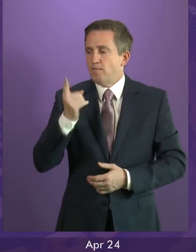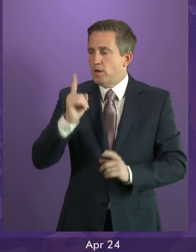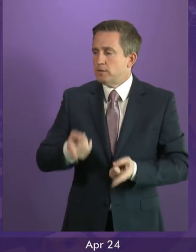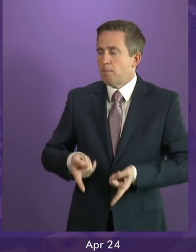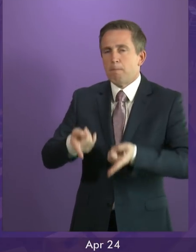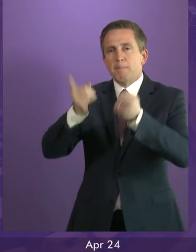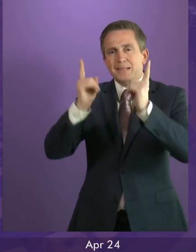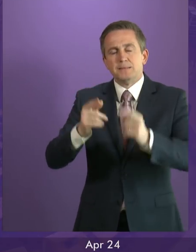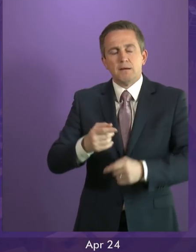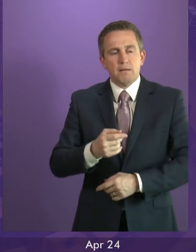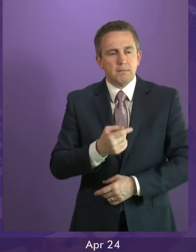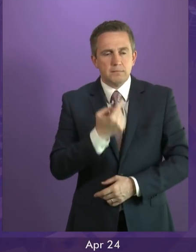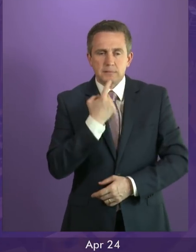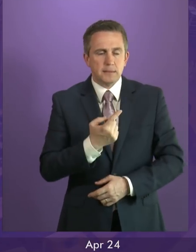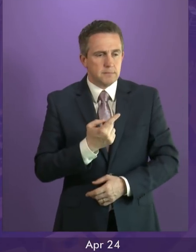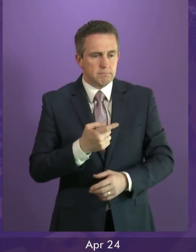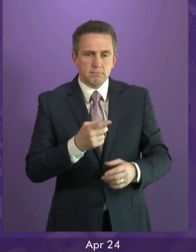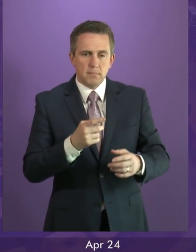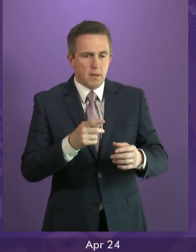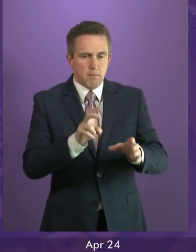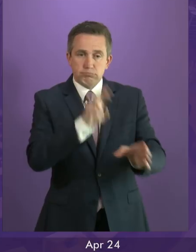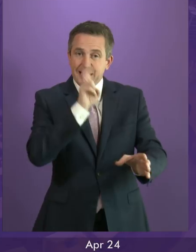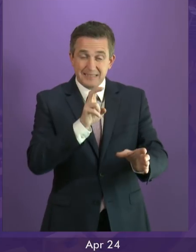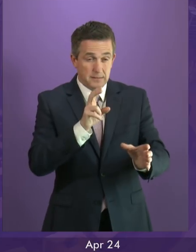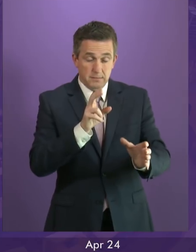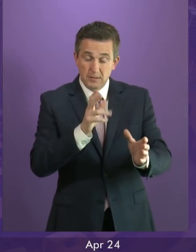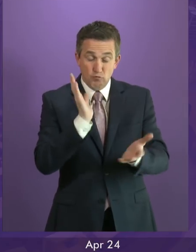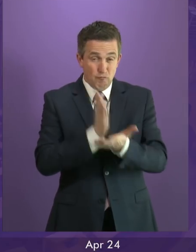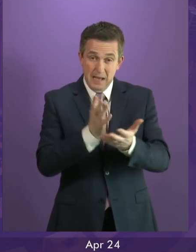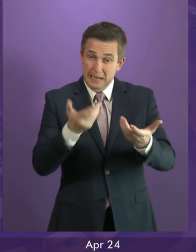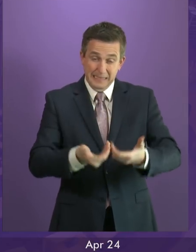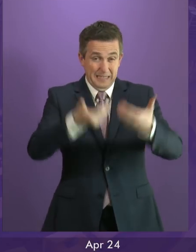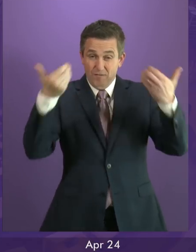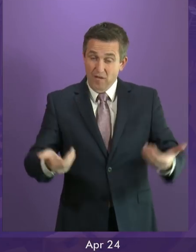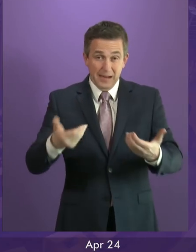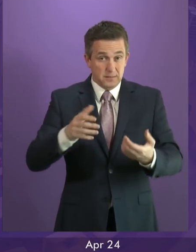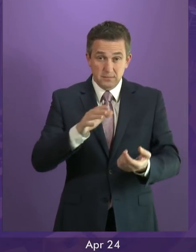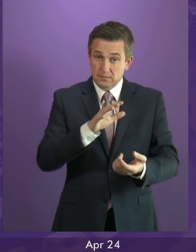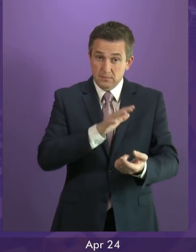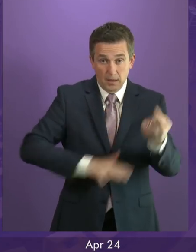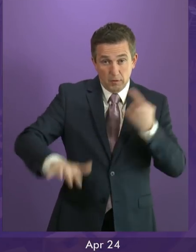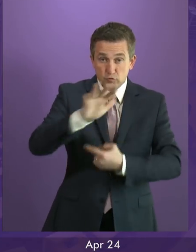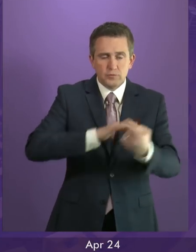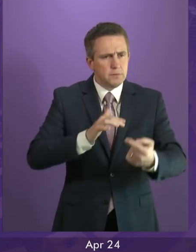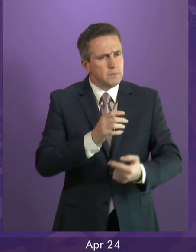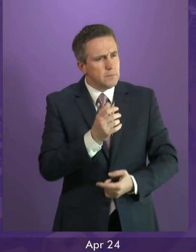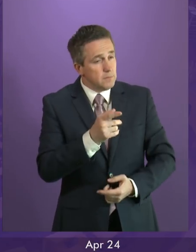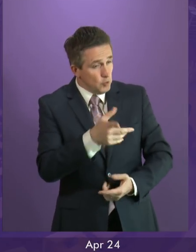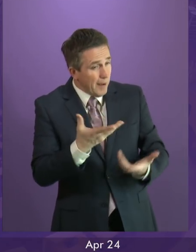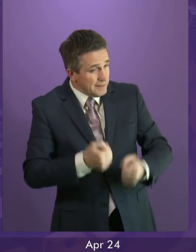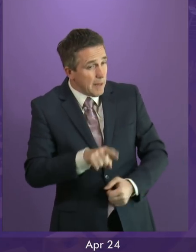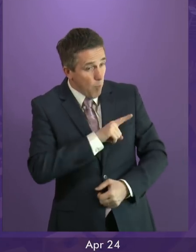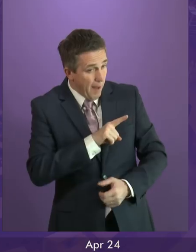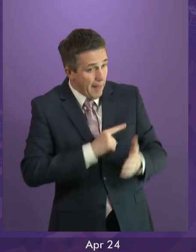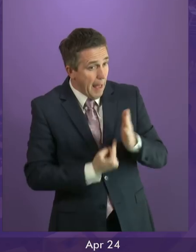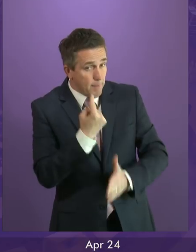in our statement that the politics of Brexit have been highly divisive. Does the First Minister accept that one reason for that division is